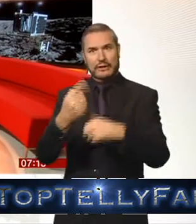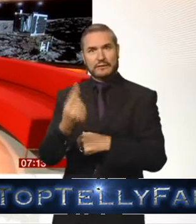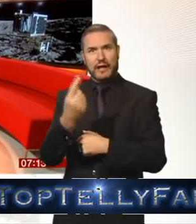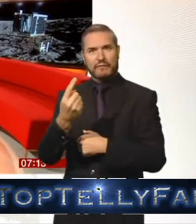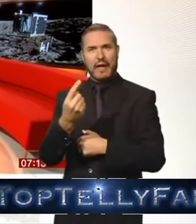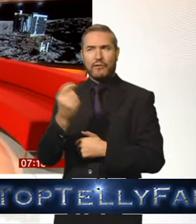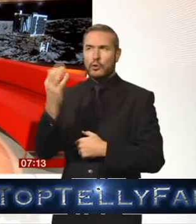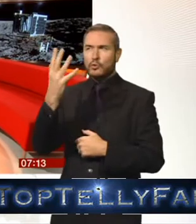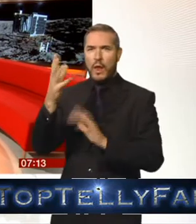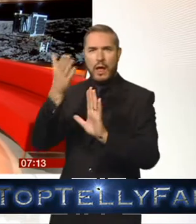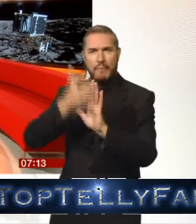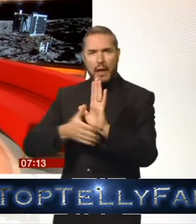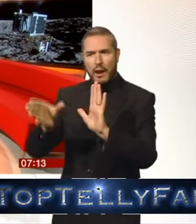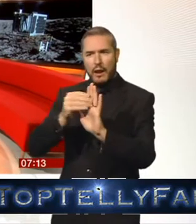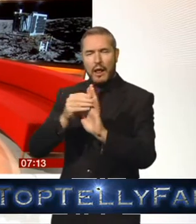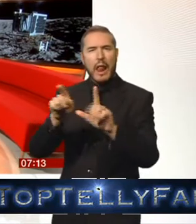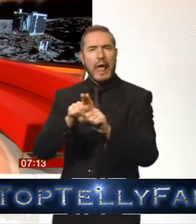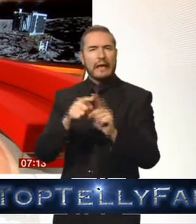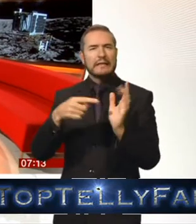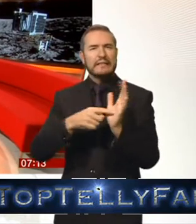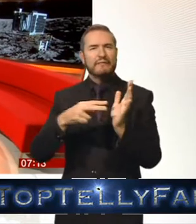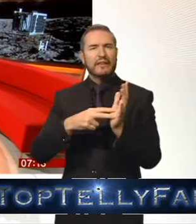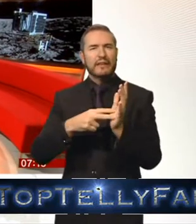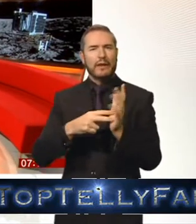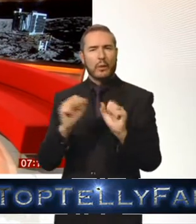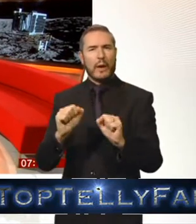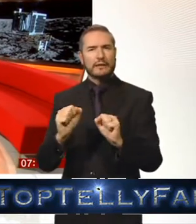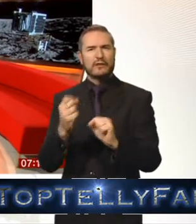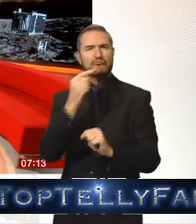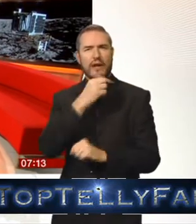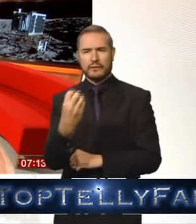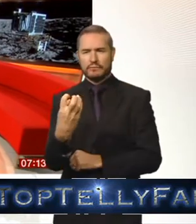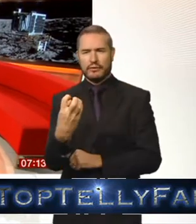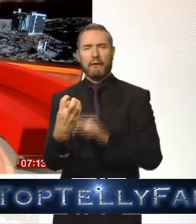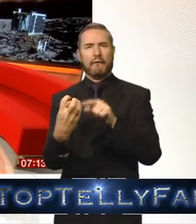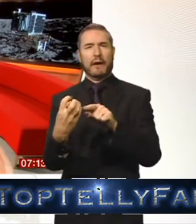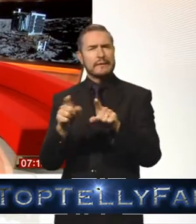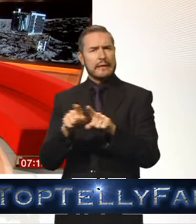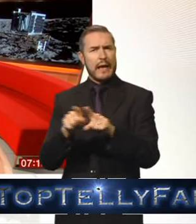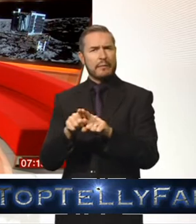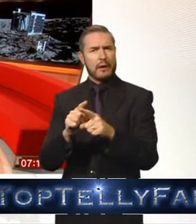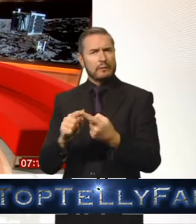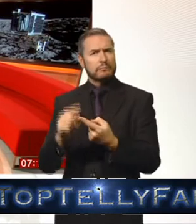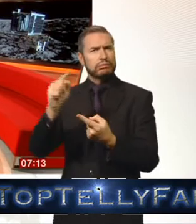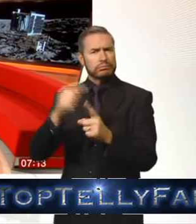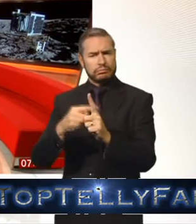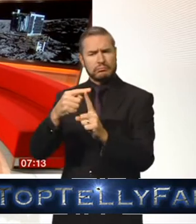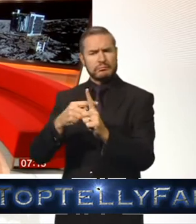know it's in standby mode so like when a TV goes into into standby so if it was jettisoned off this comet and how long may that take before